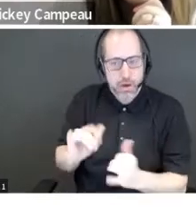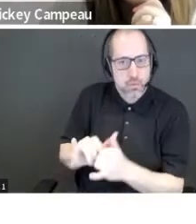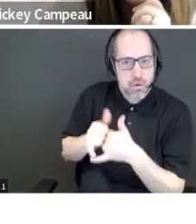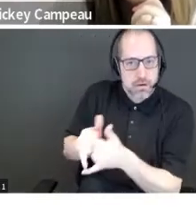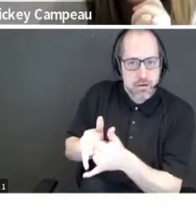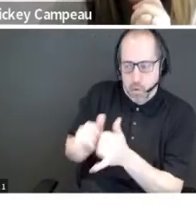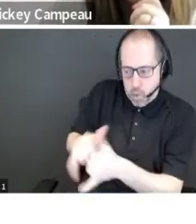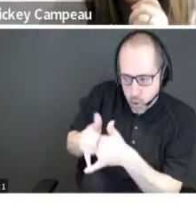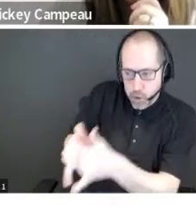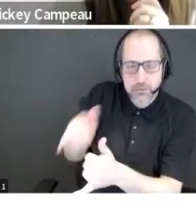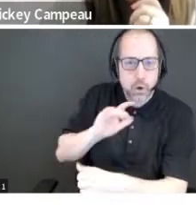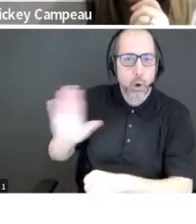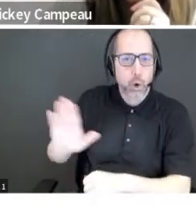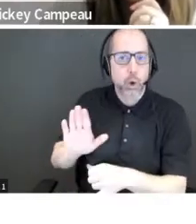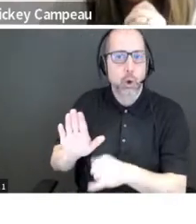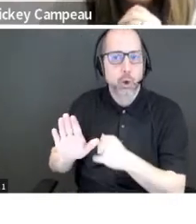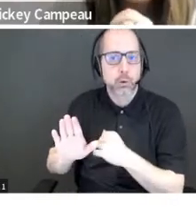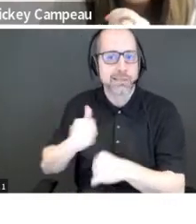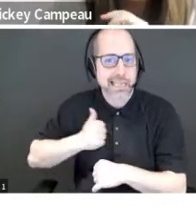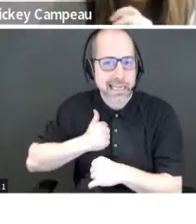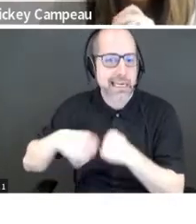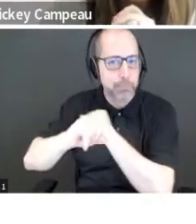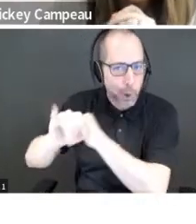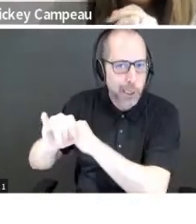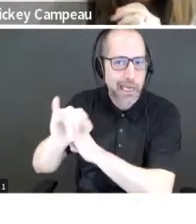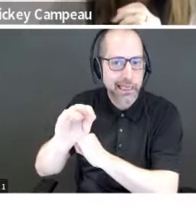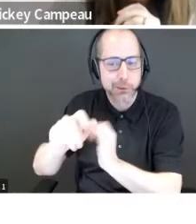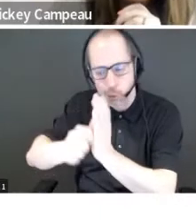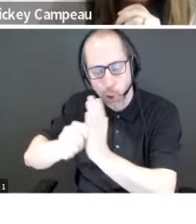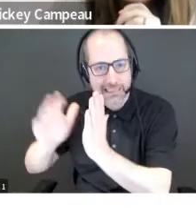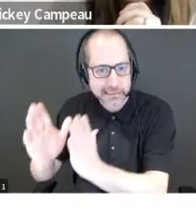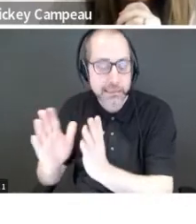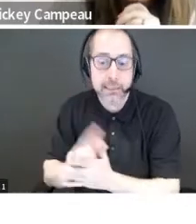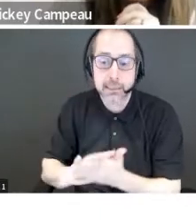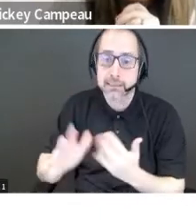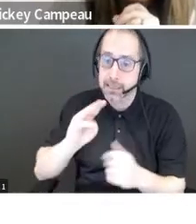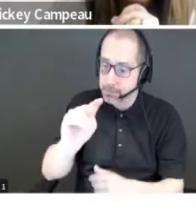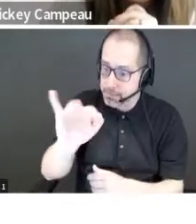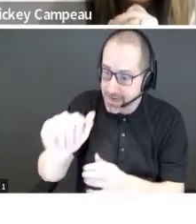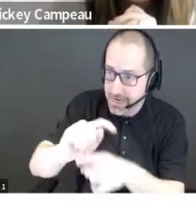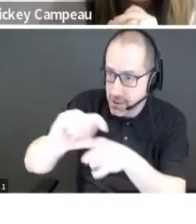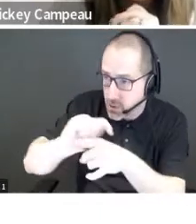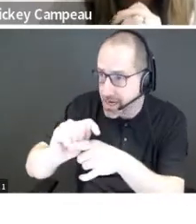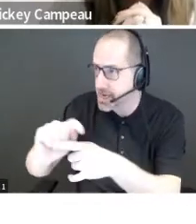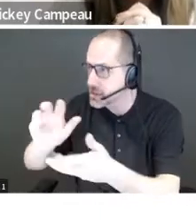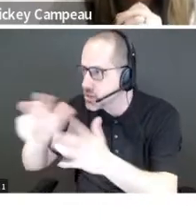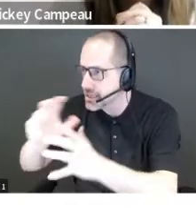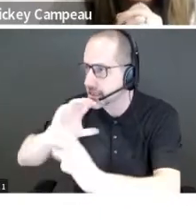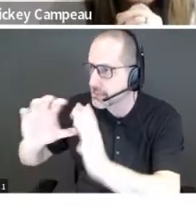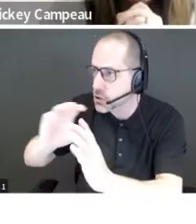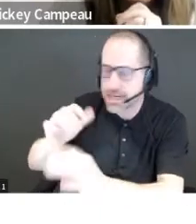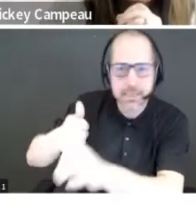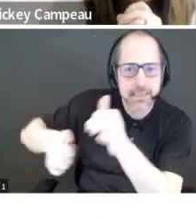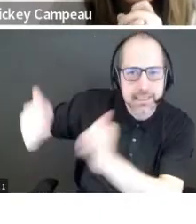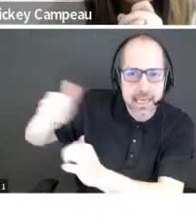journalist. She now uses her unique skill set to amplify change makers through media training, crisis communications, executive communication,